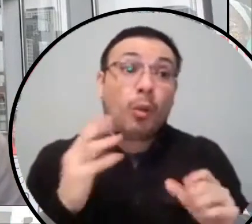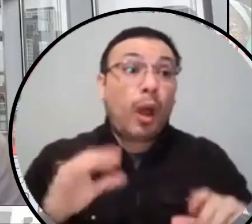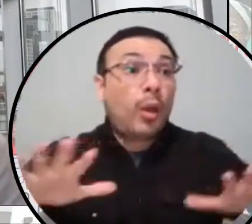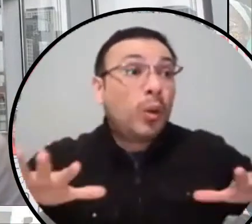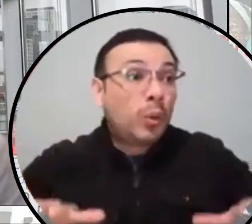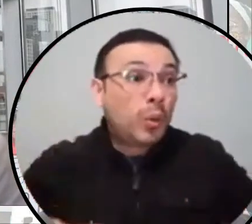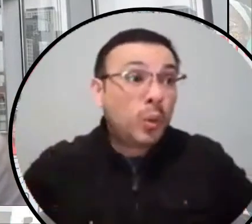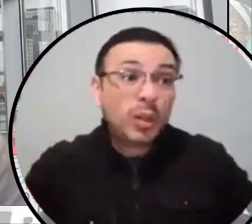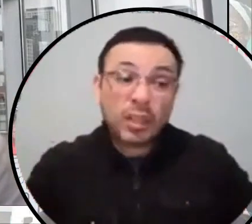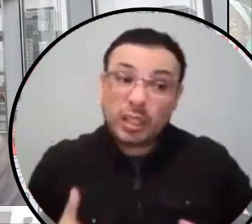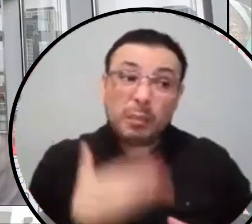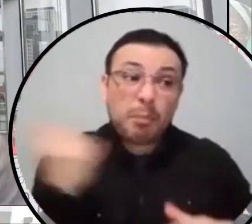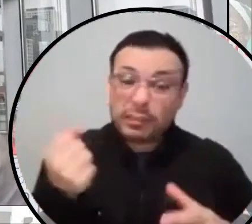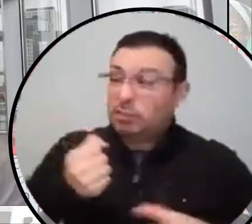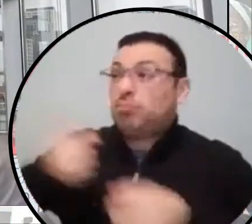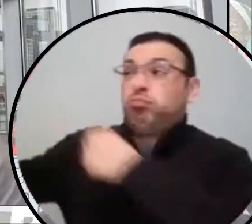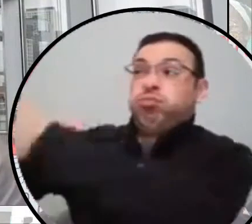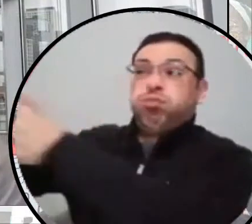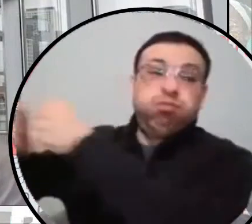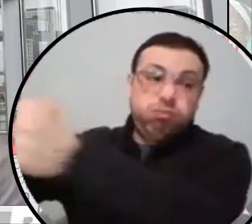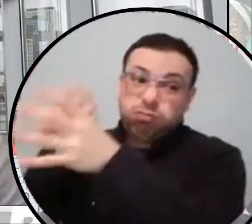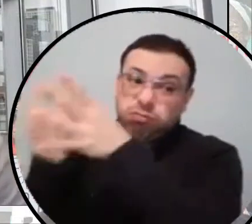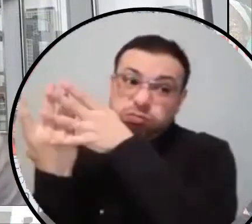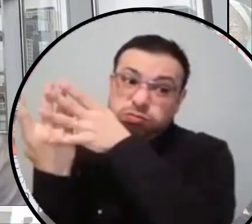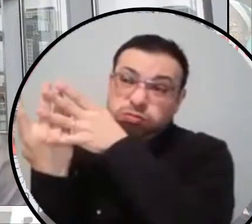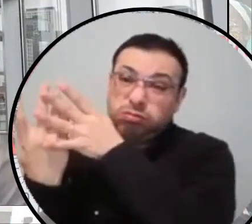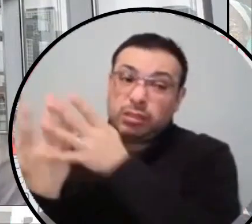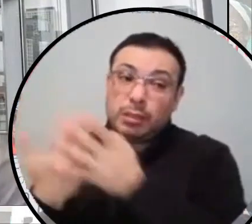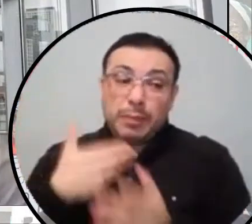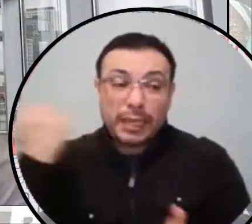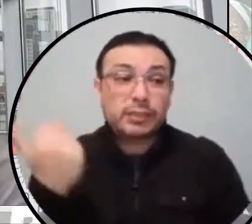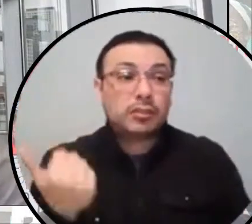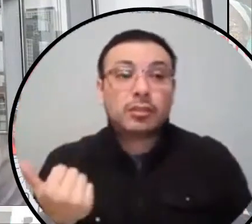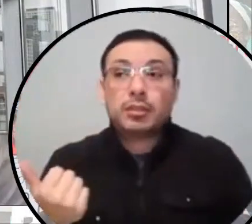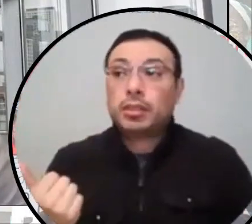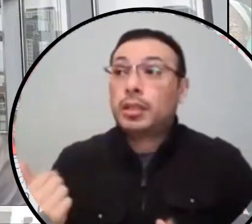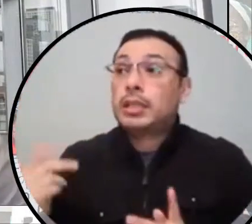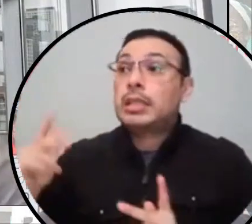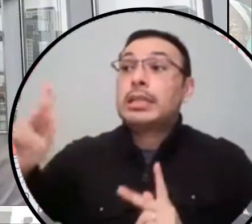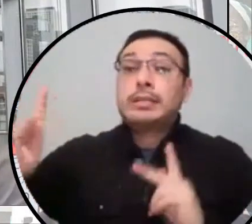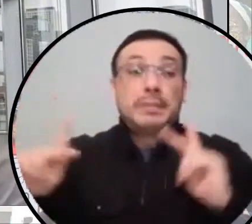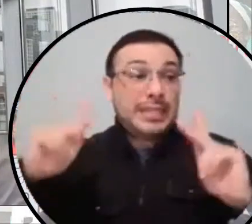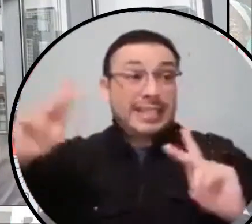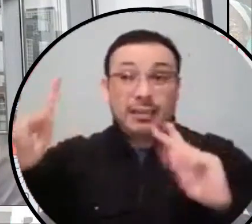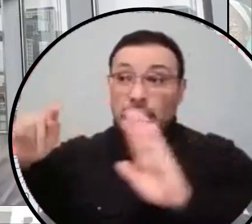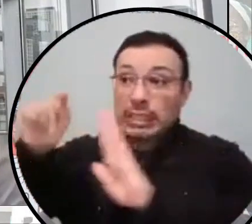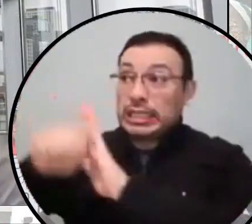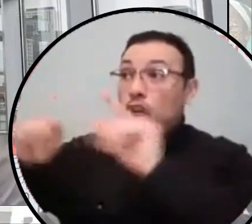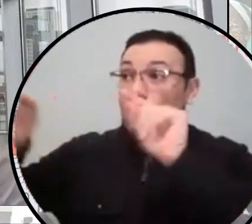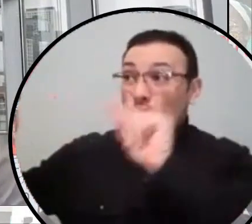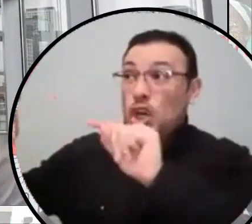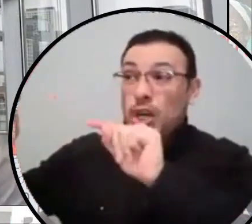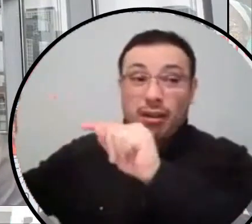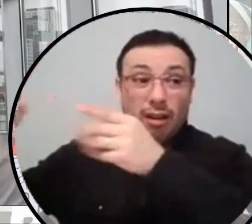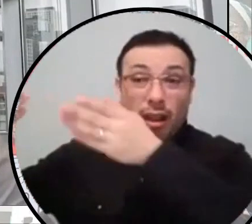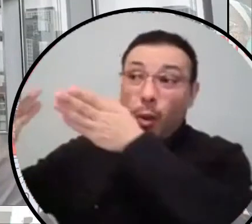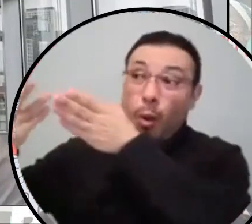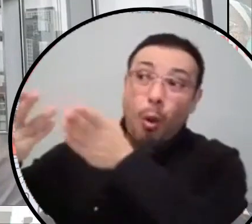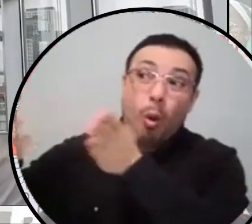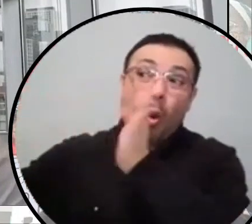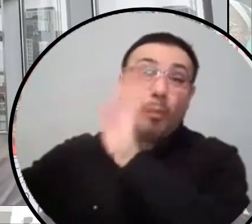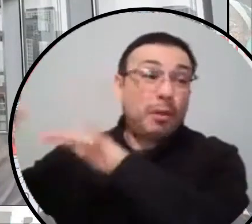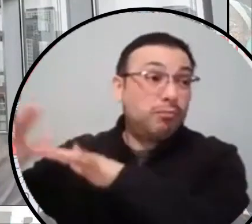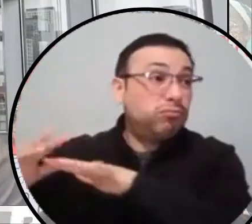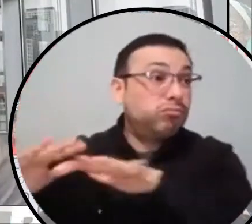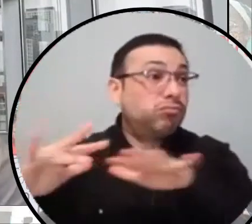safe. And you're talking about releasing folks who have killed people, who've hurt people, who've done, you know, all sorts of men of violent crimes or, you